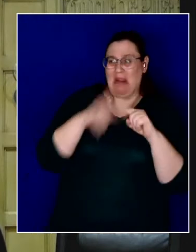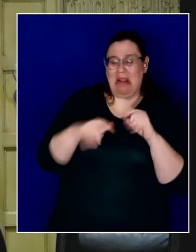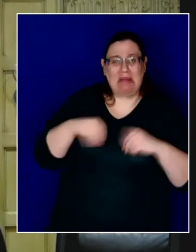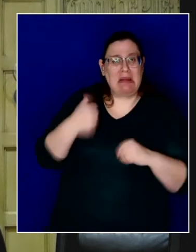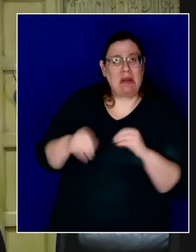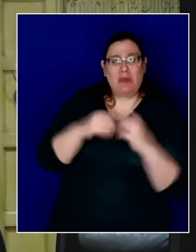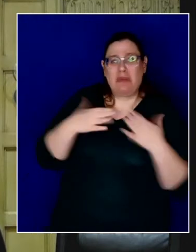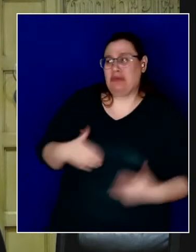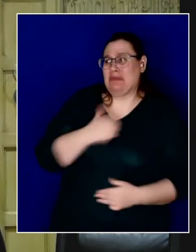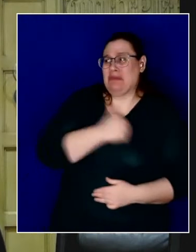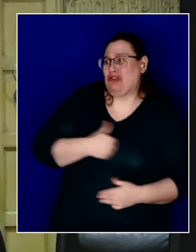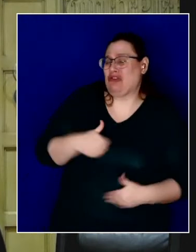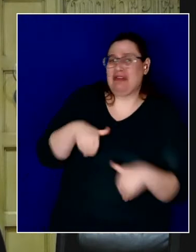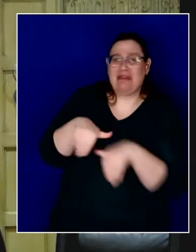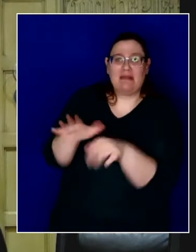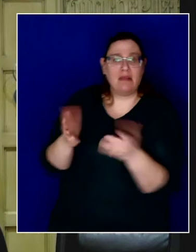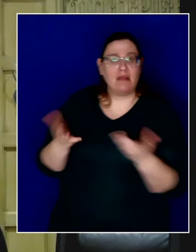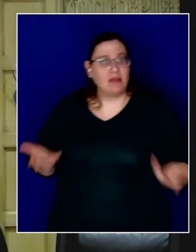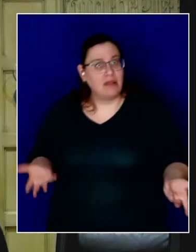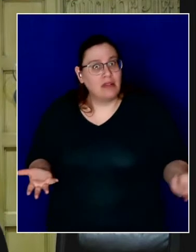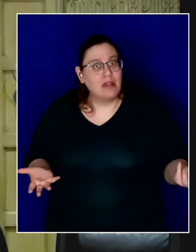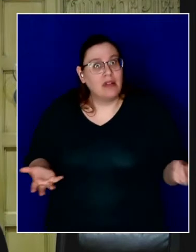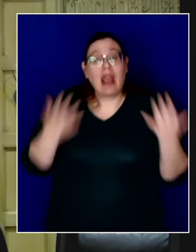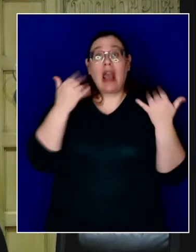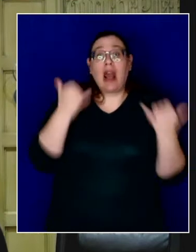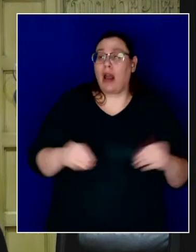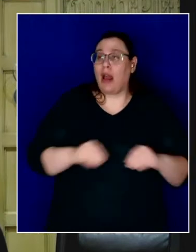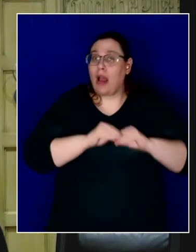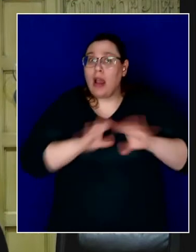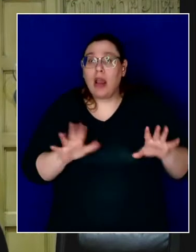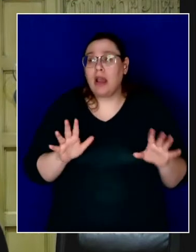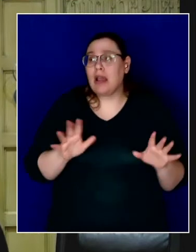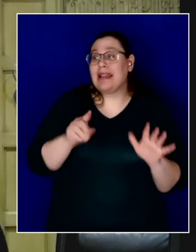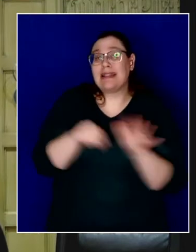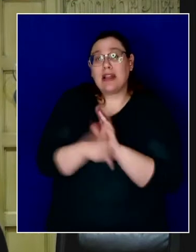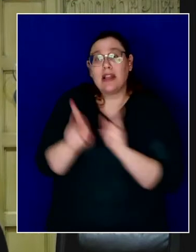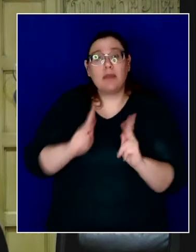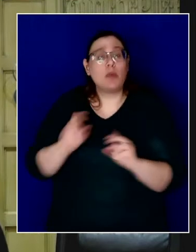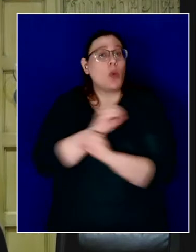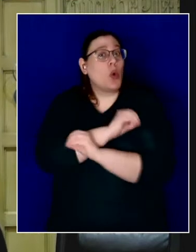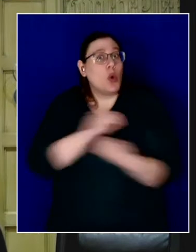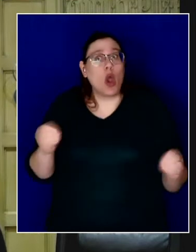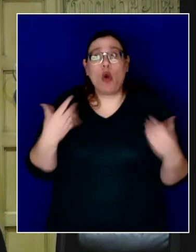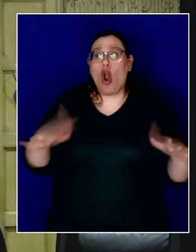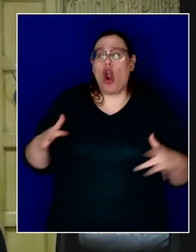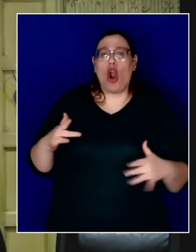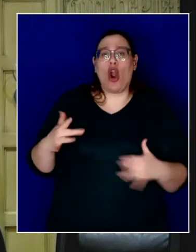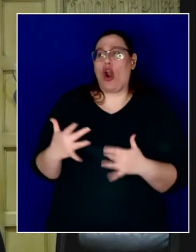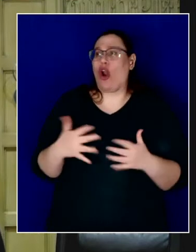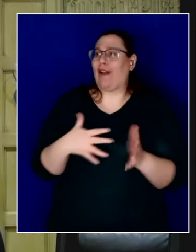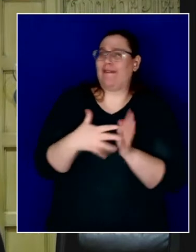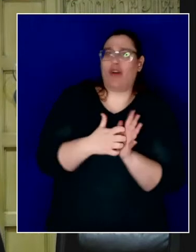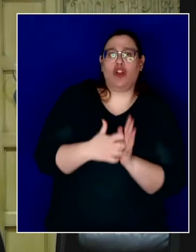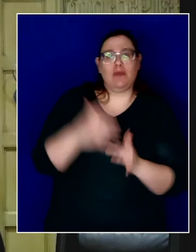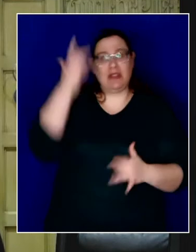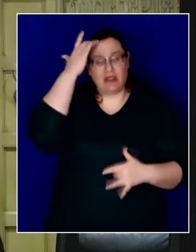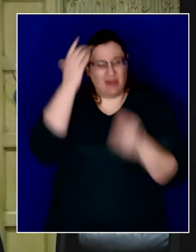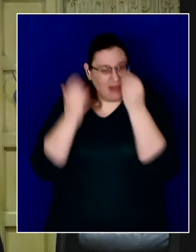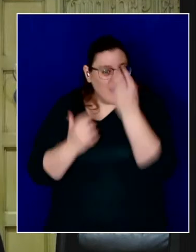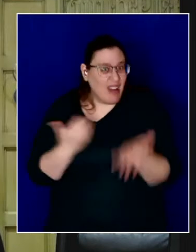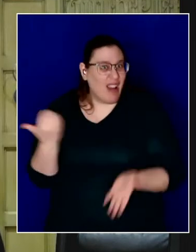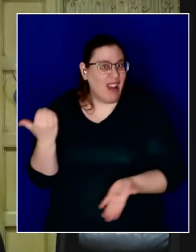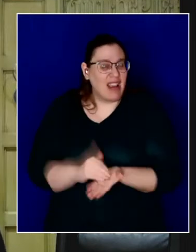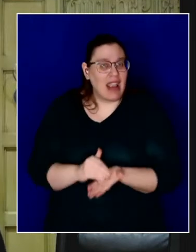this disease is killing more people without underlying conditions. Let me repeat that, this disease is killing more people without